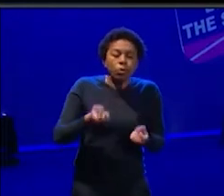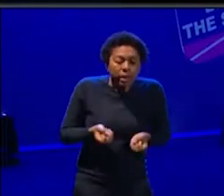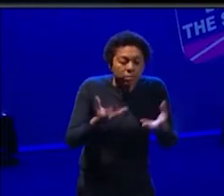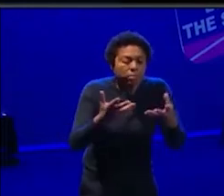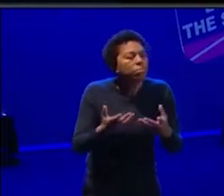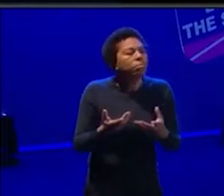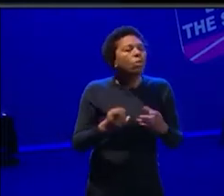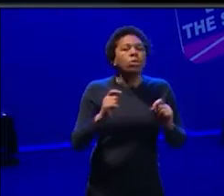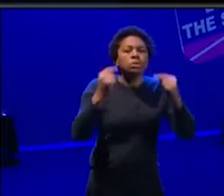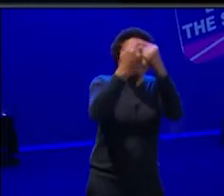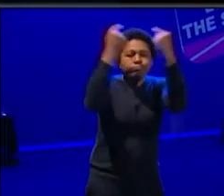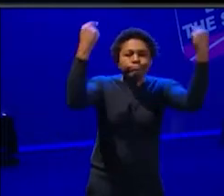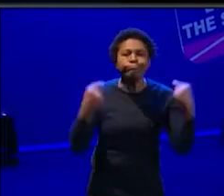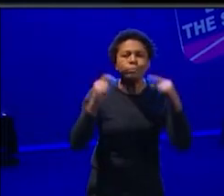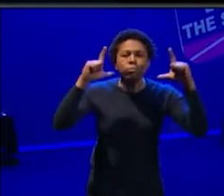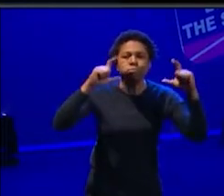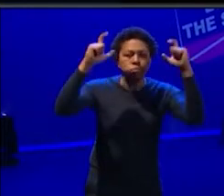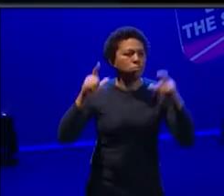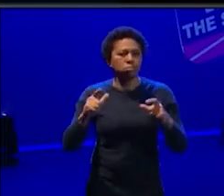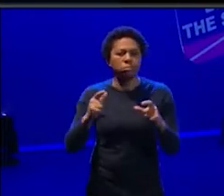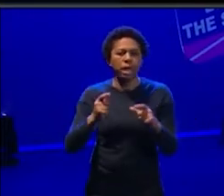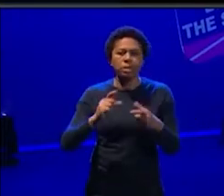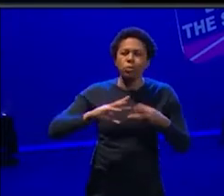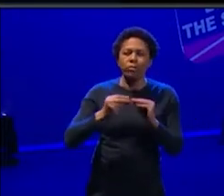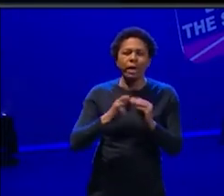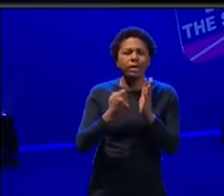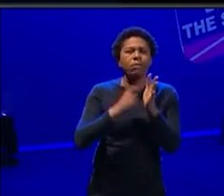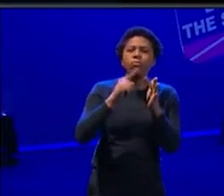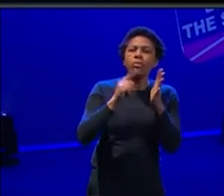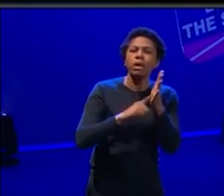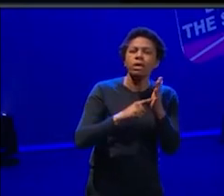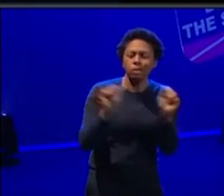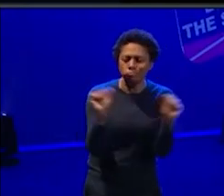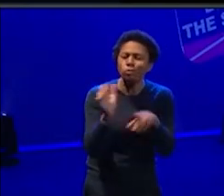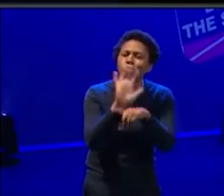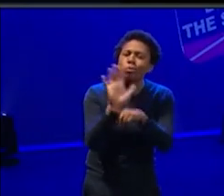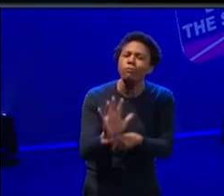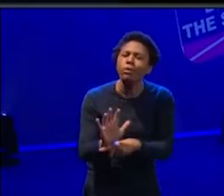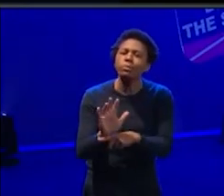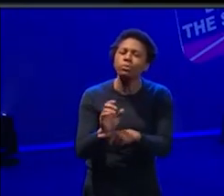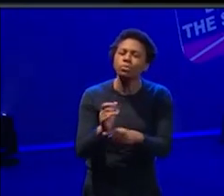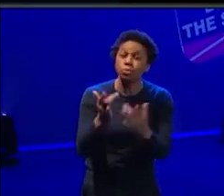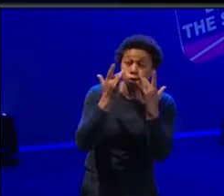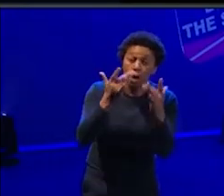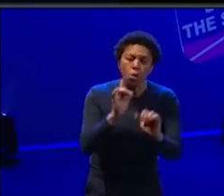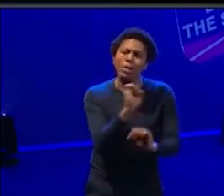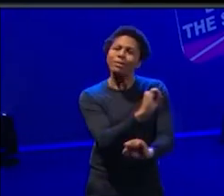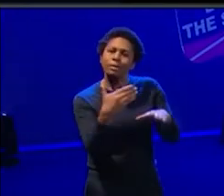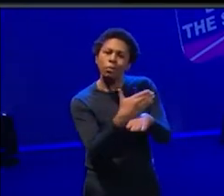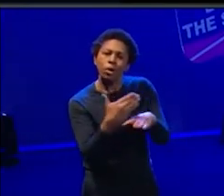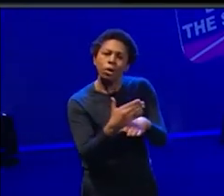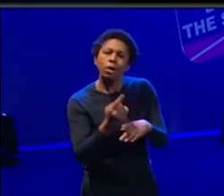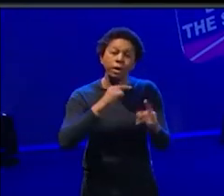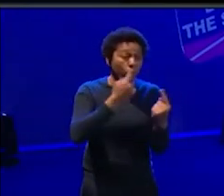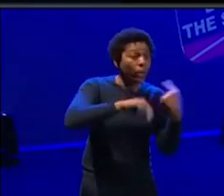show reels. And we do everything we do is for free at Young Vic as well. So, um, and then they will have a sharing and we'll invite industry showcase so